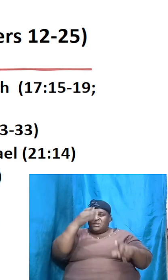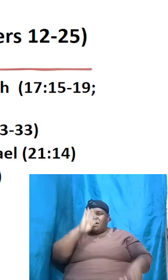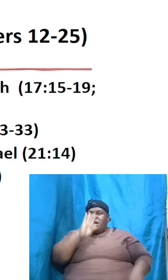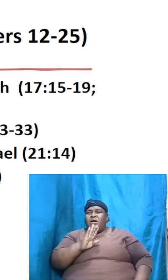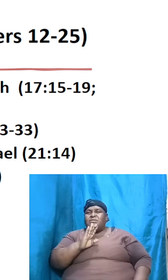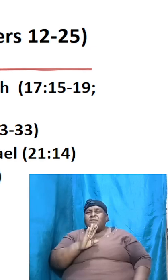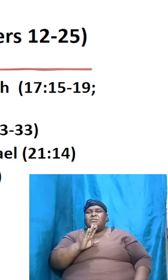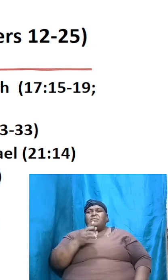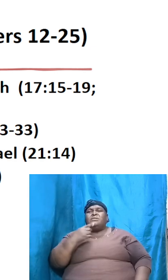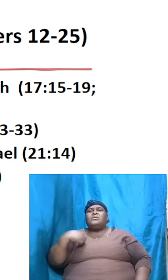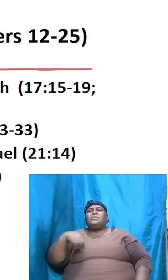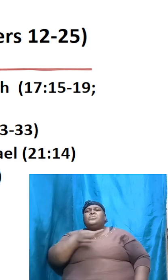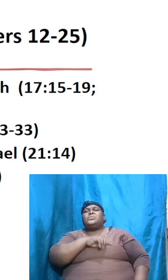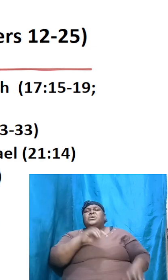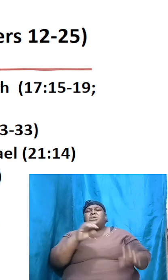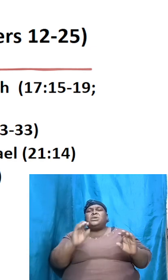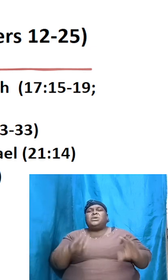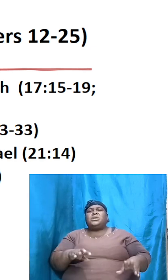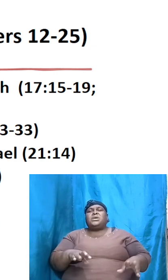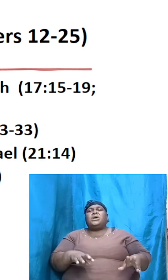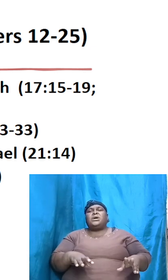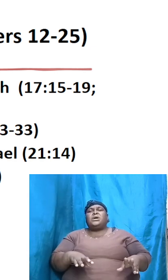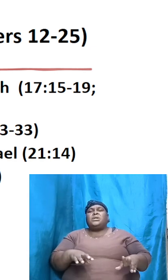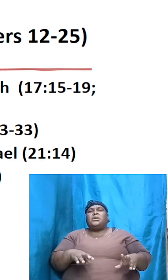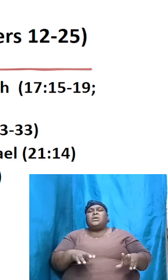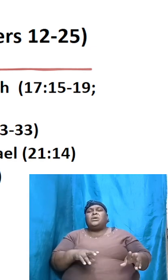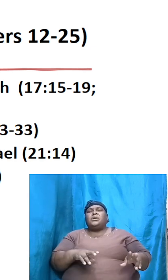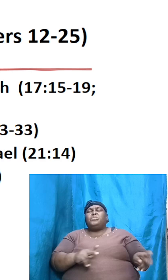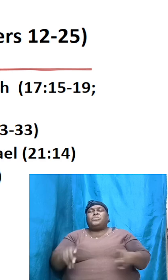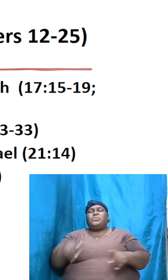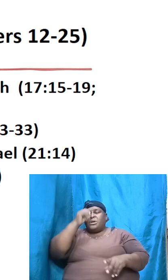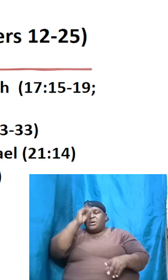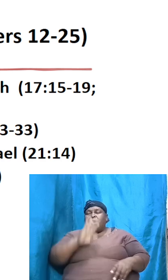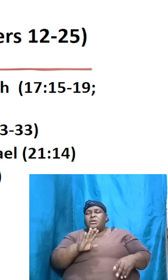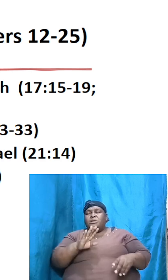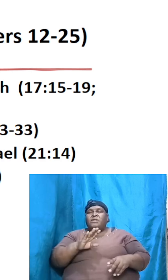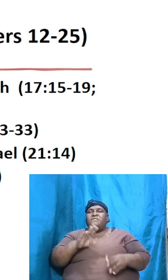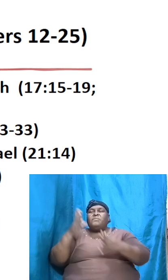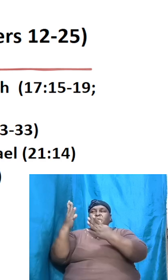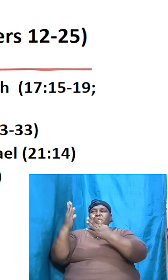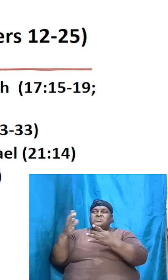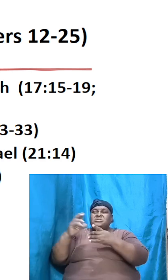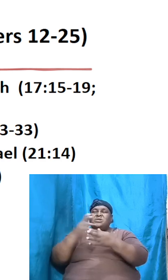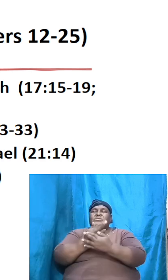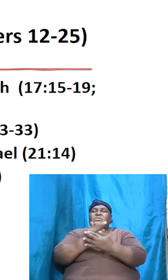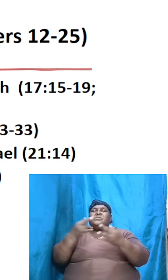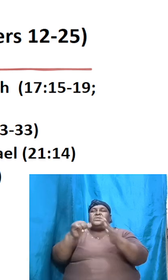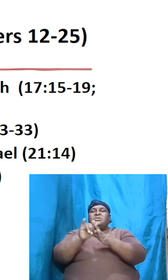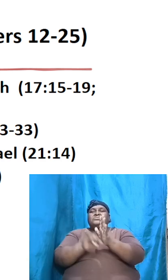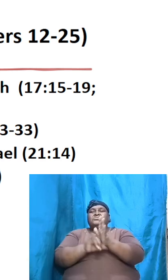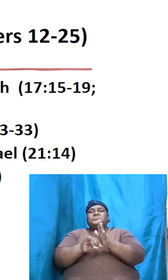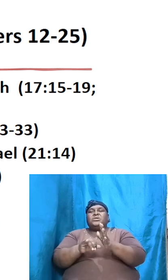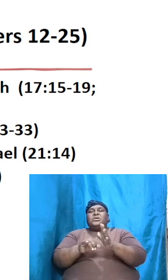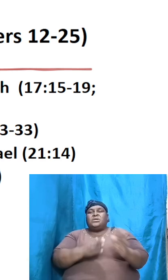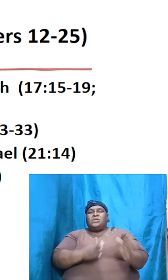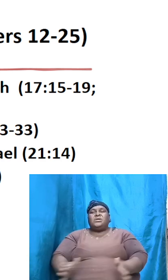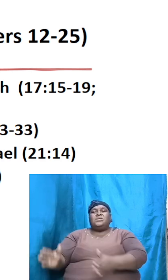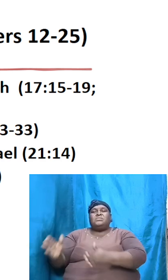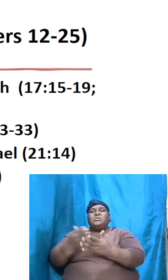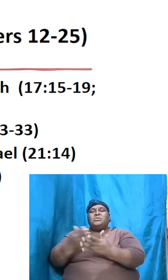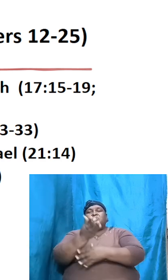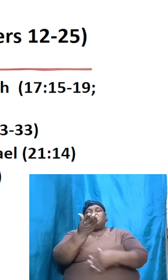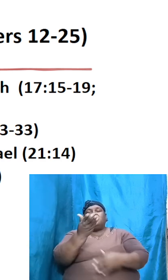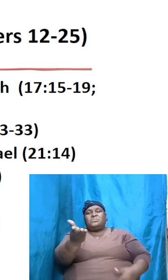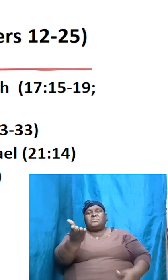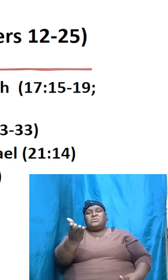we can present a God of mercy and his redemption plan to them as we go further